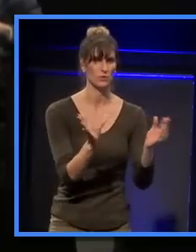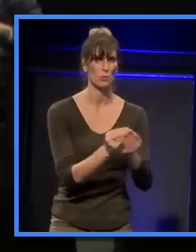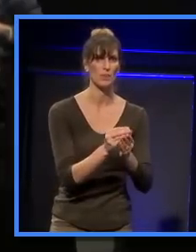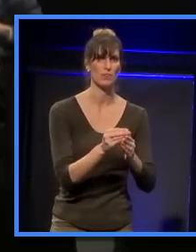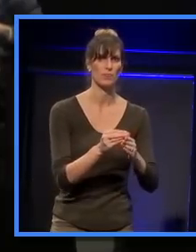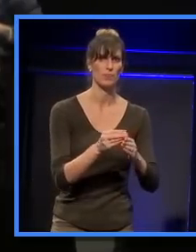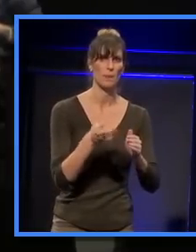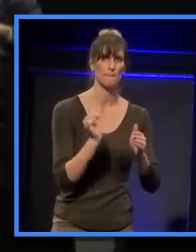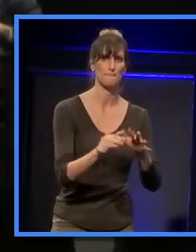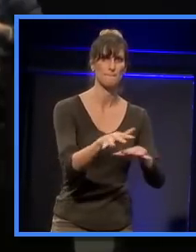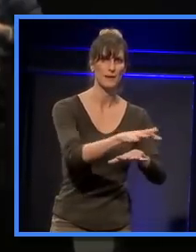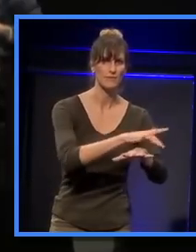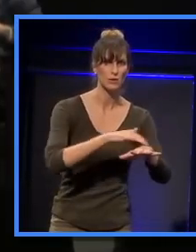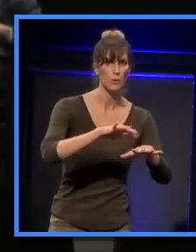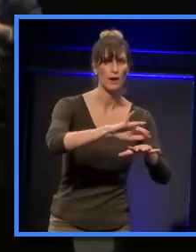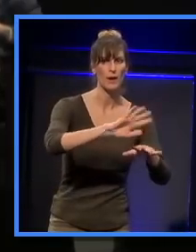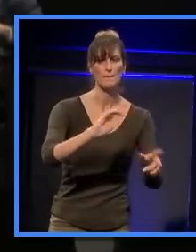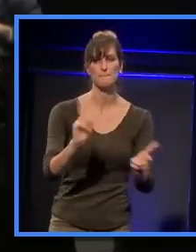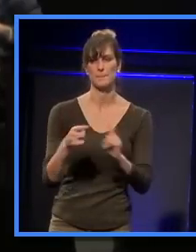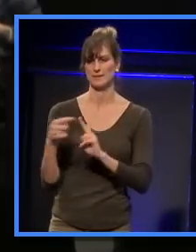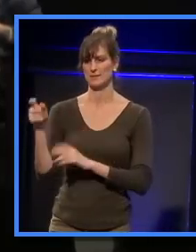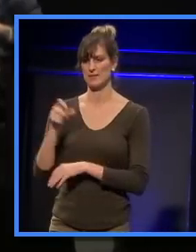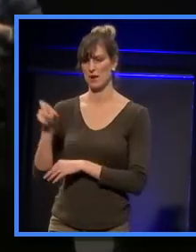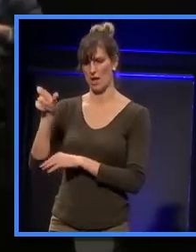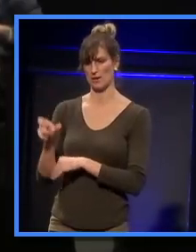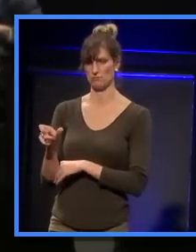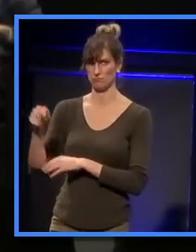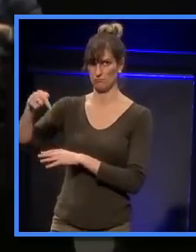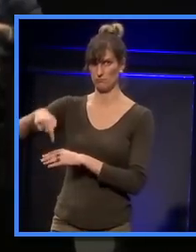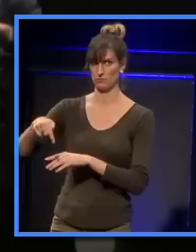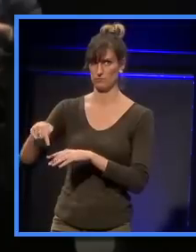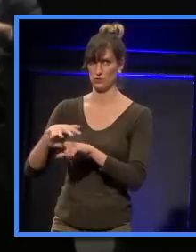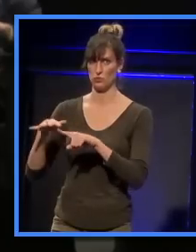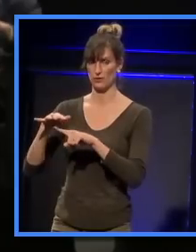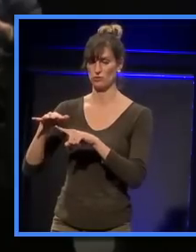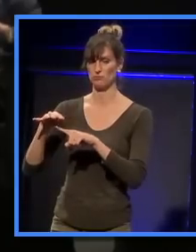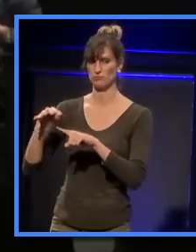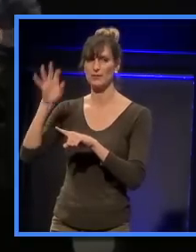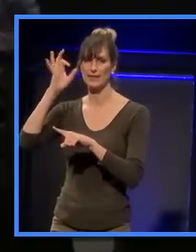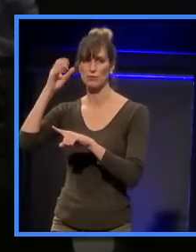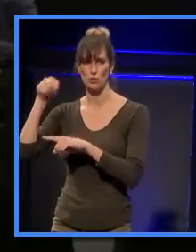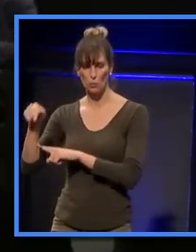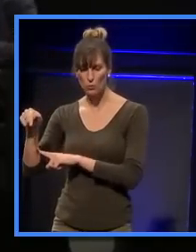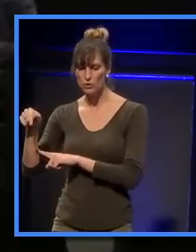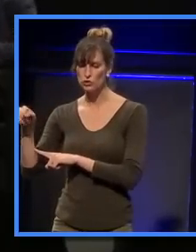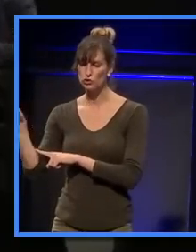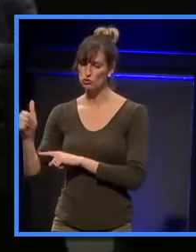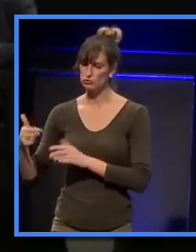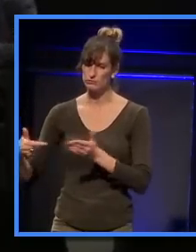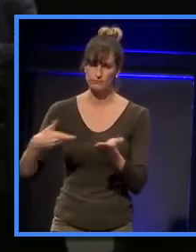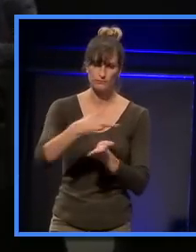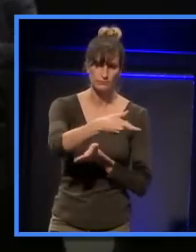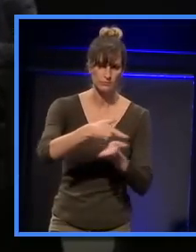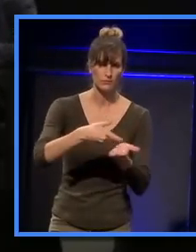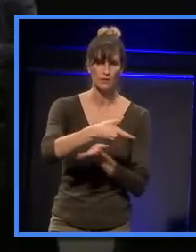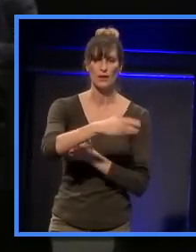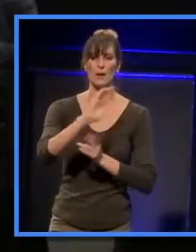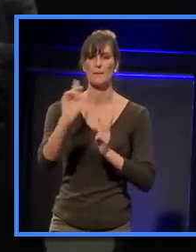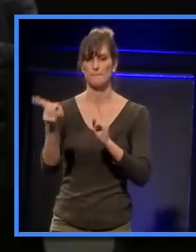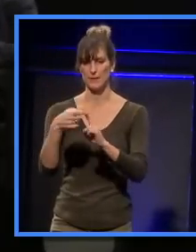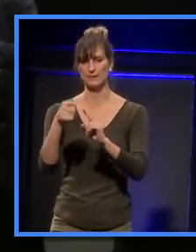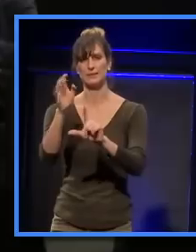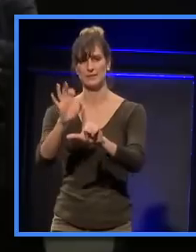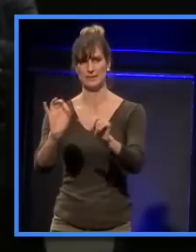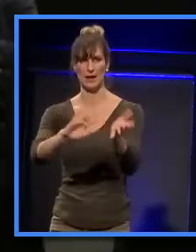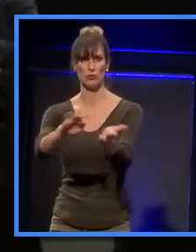client group, in this case the council, or one of the council CCOs, and the design community, Māori or